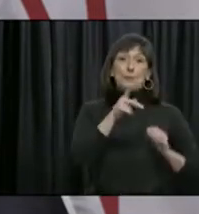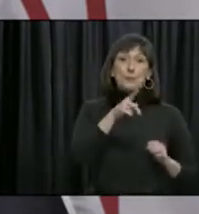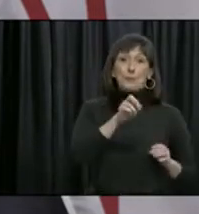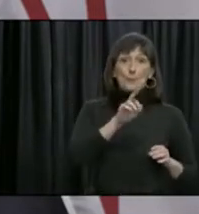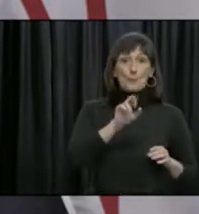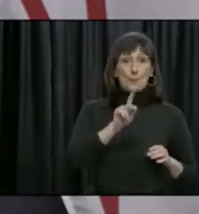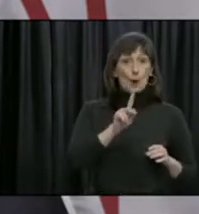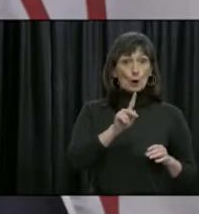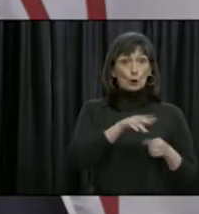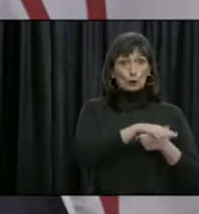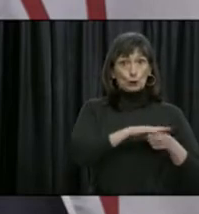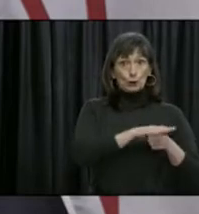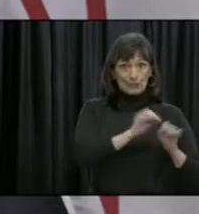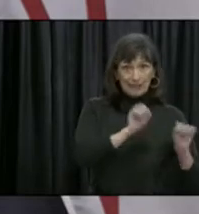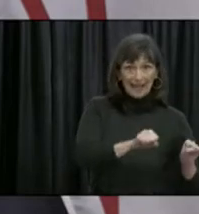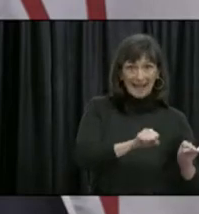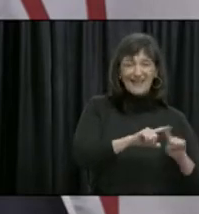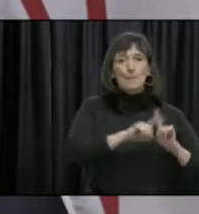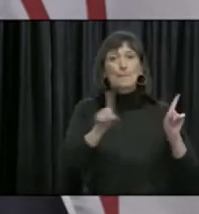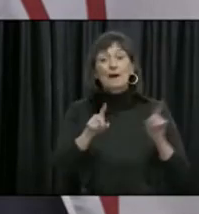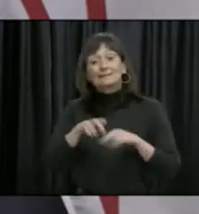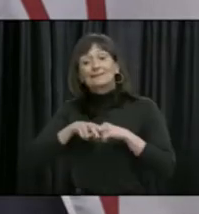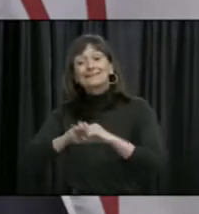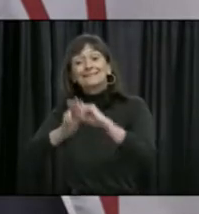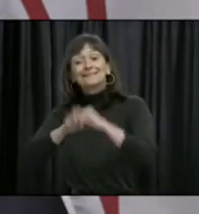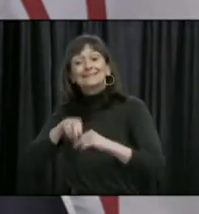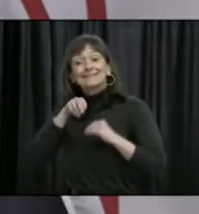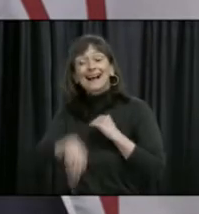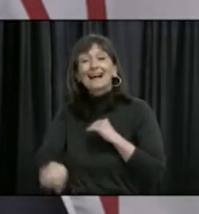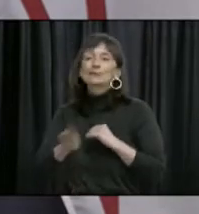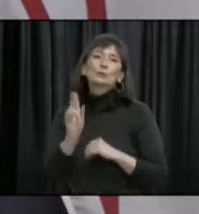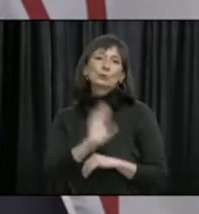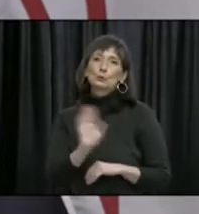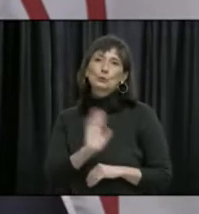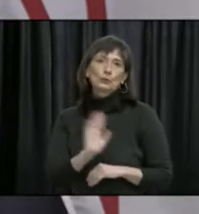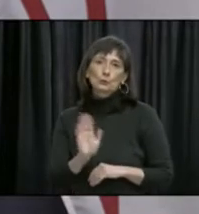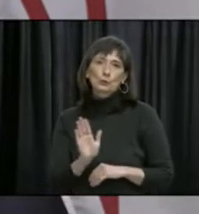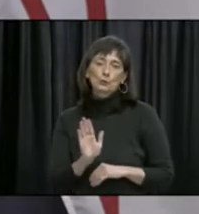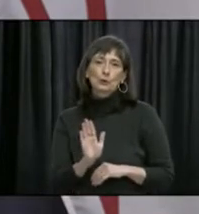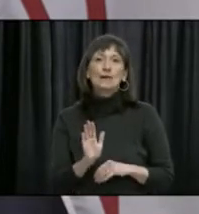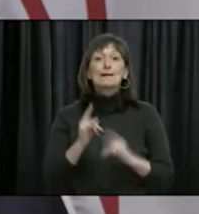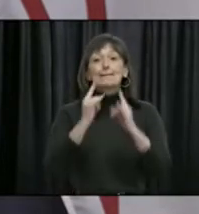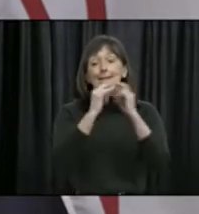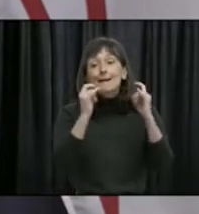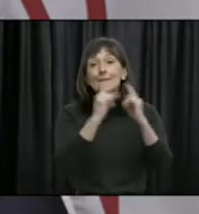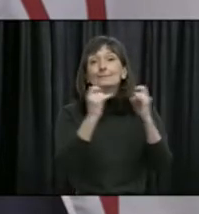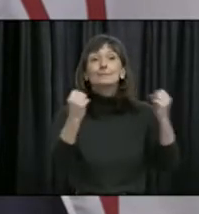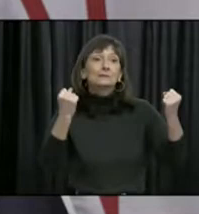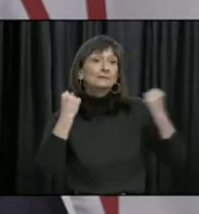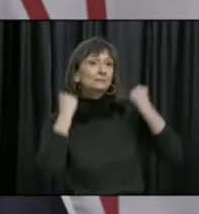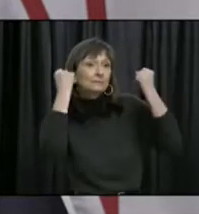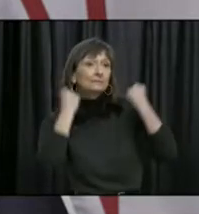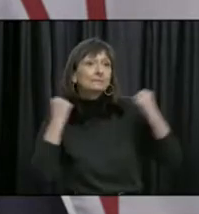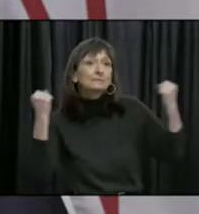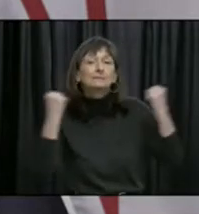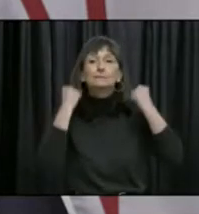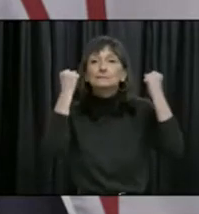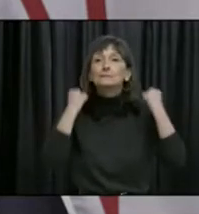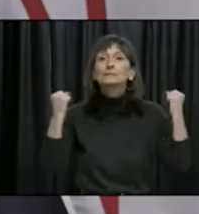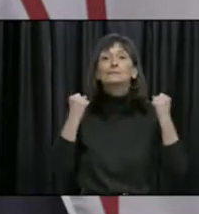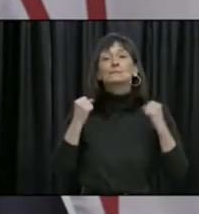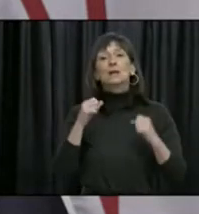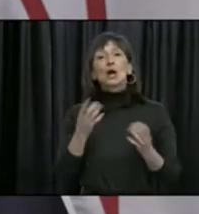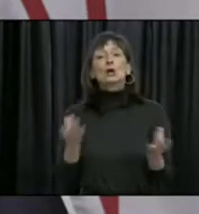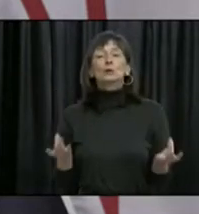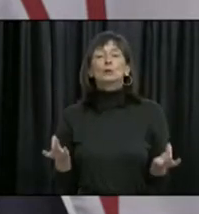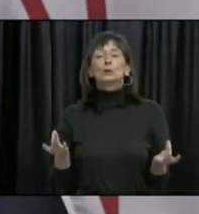but playground equipment should remain closed. Campsites, gyms, and fitness facilities, yoga